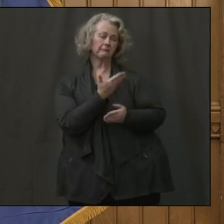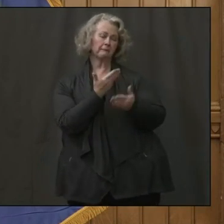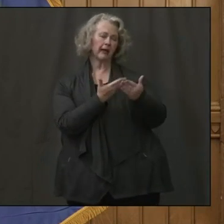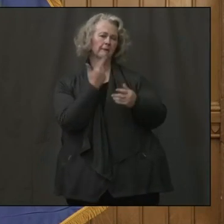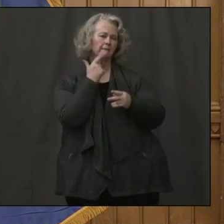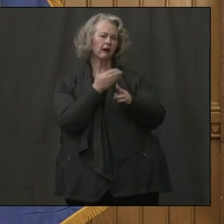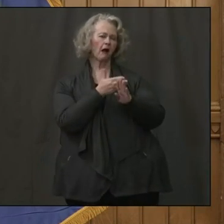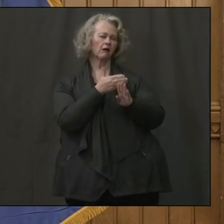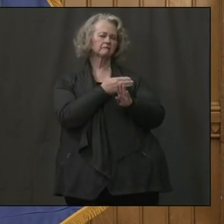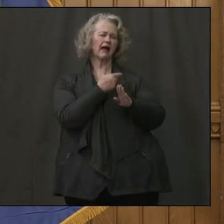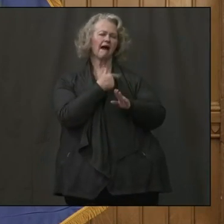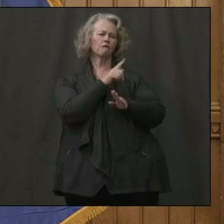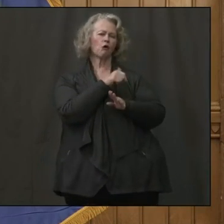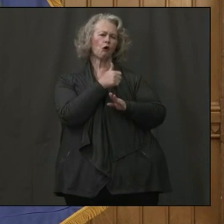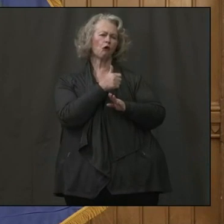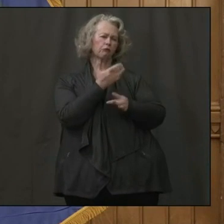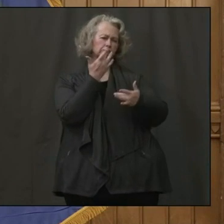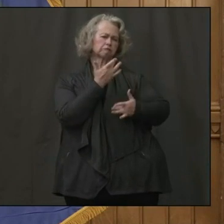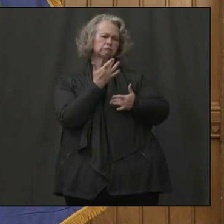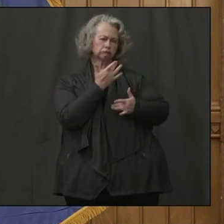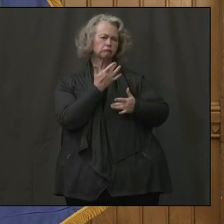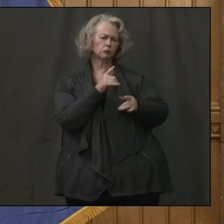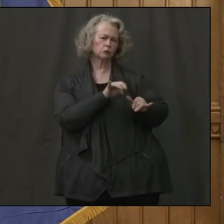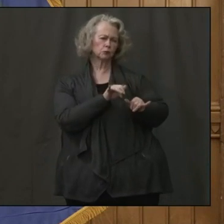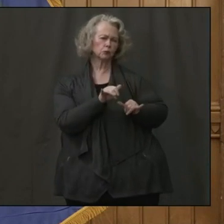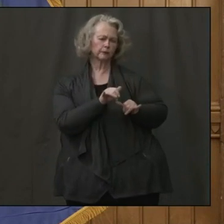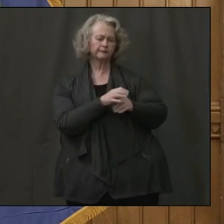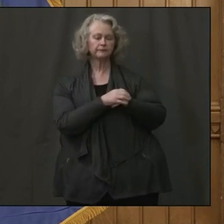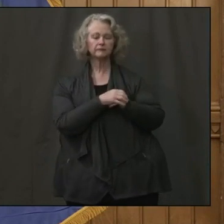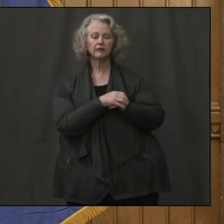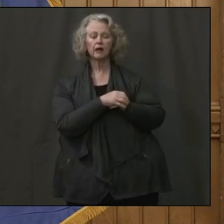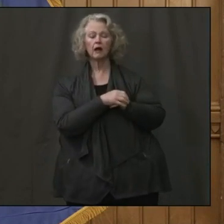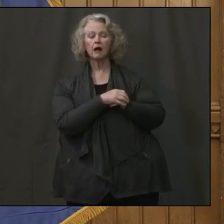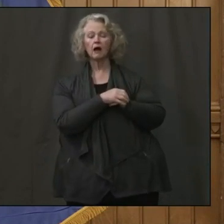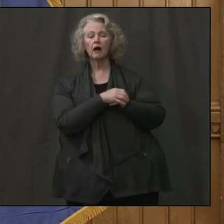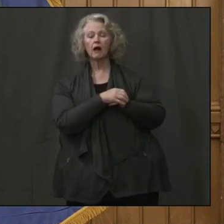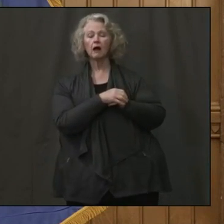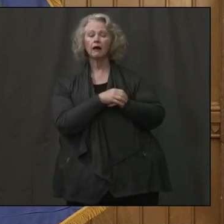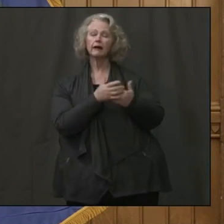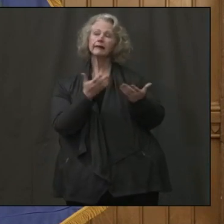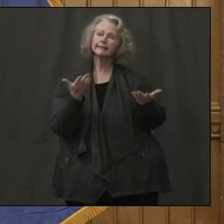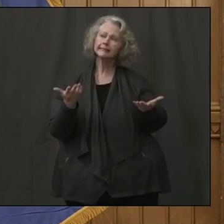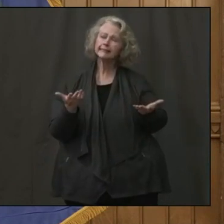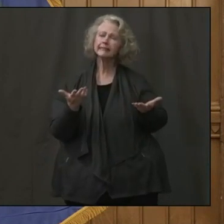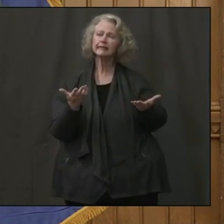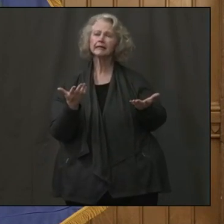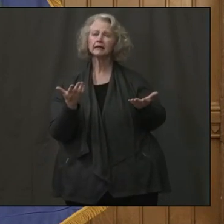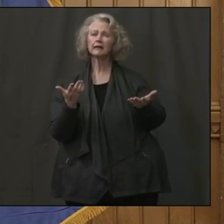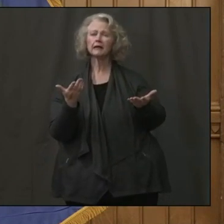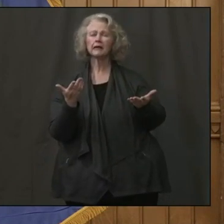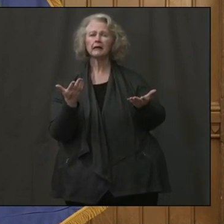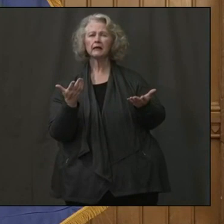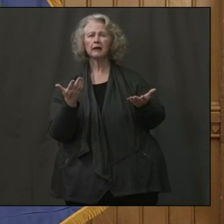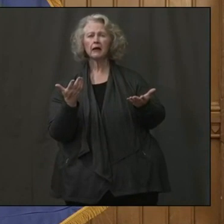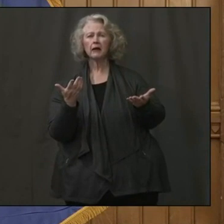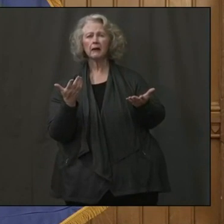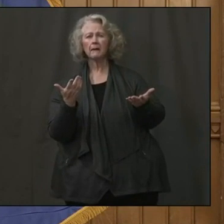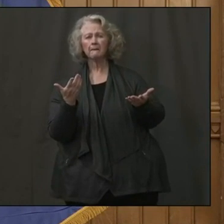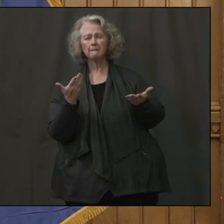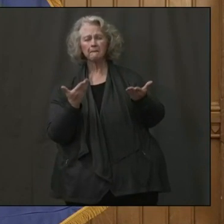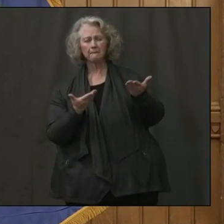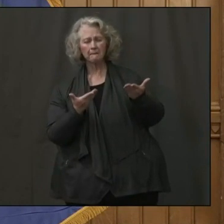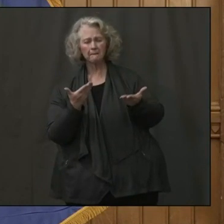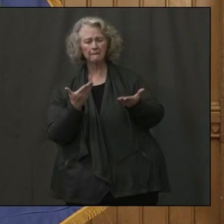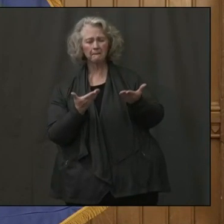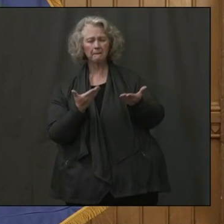there. I'll tell you, in terms of the positives, you know, maybe going steady or